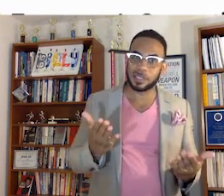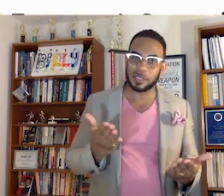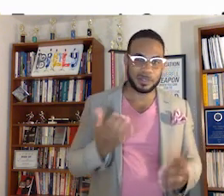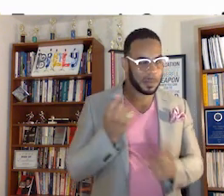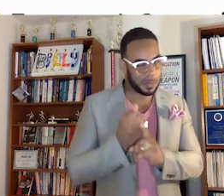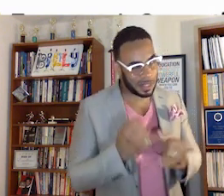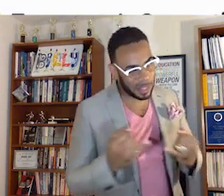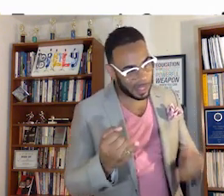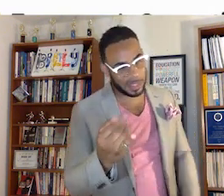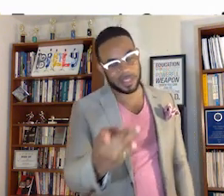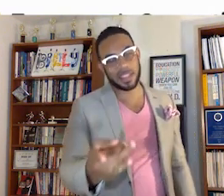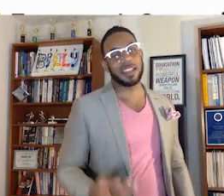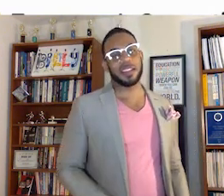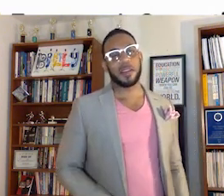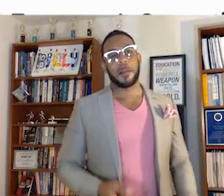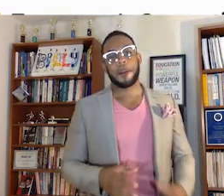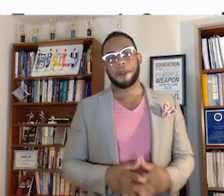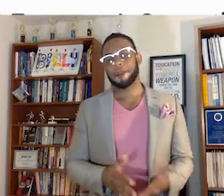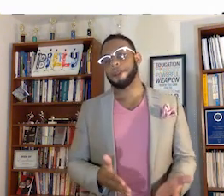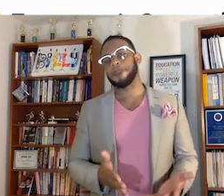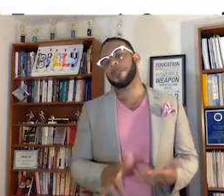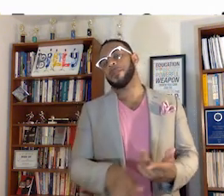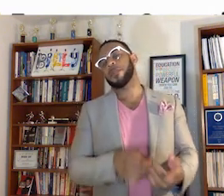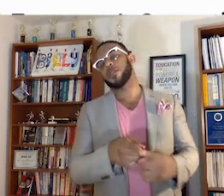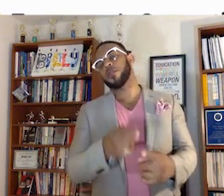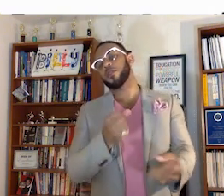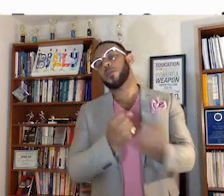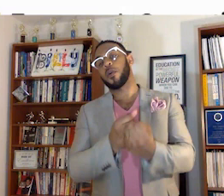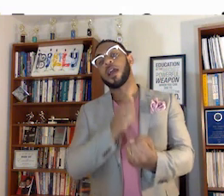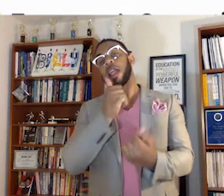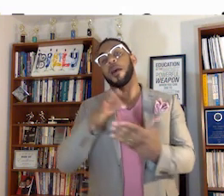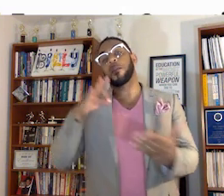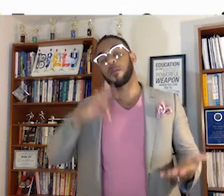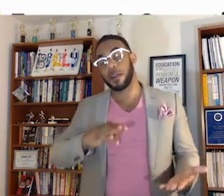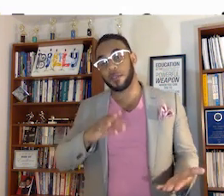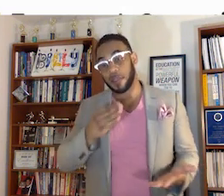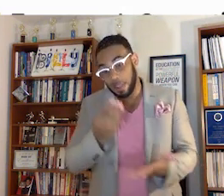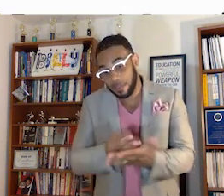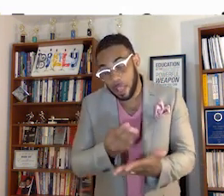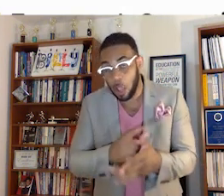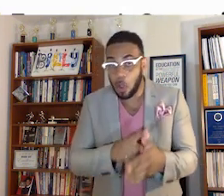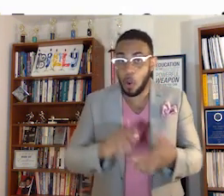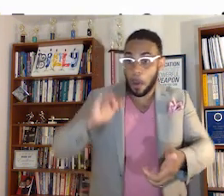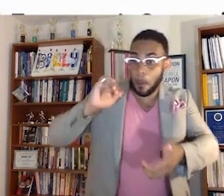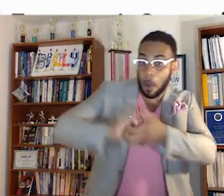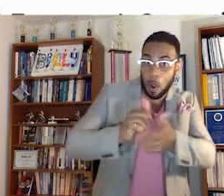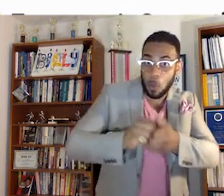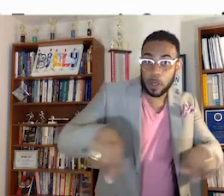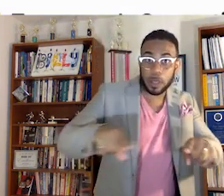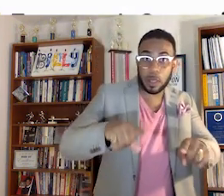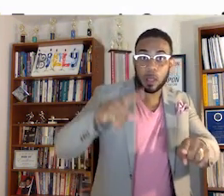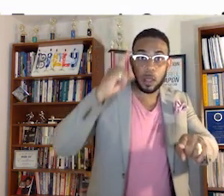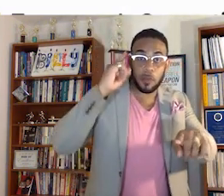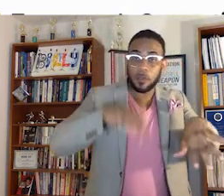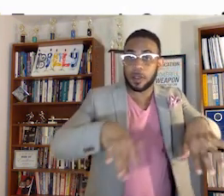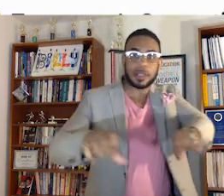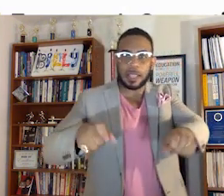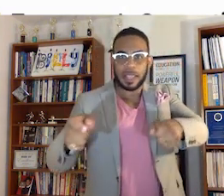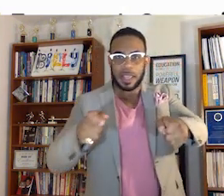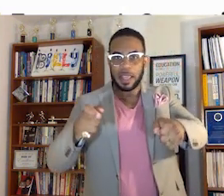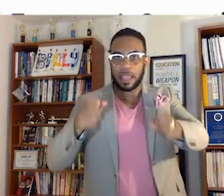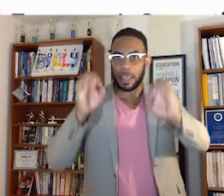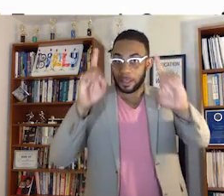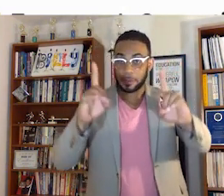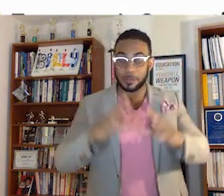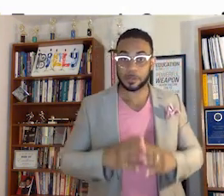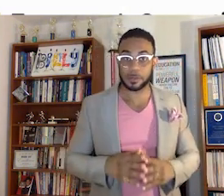punchline essentially is to support nonprofits financially or partner with them who are tackling education.